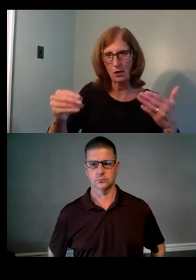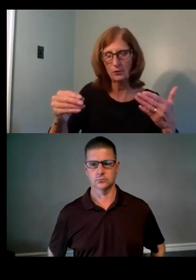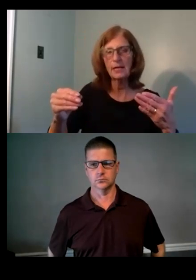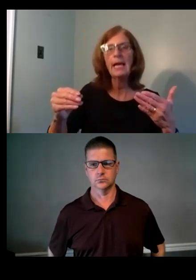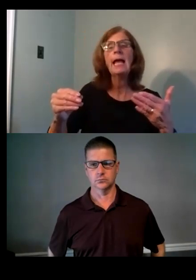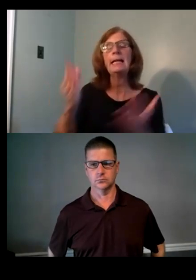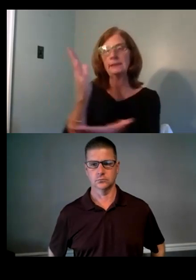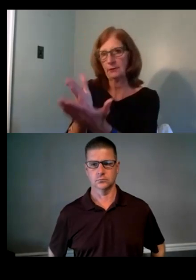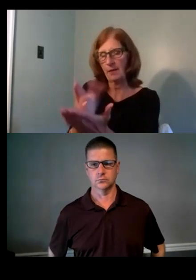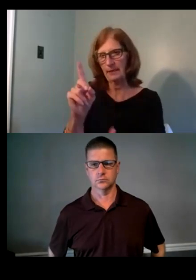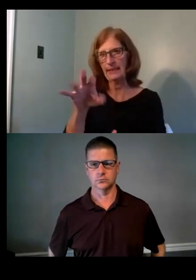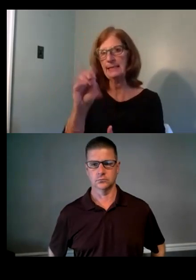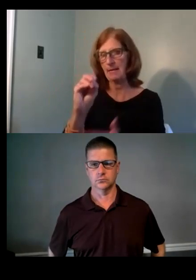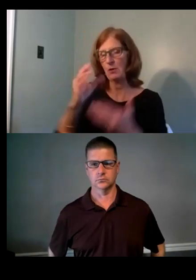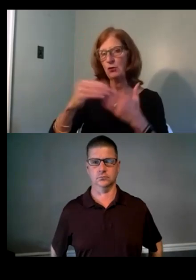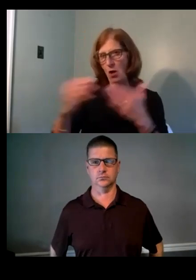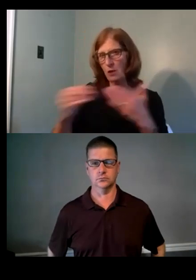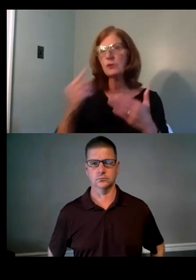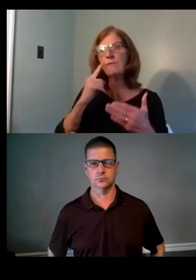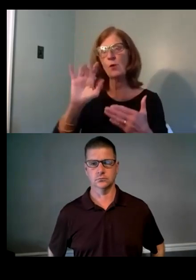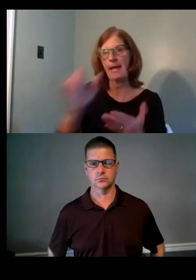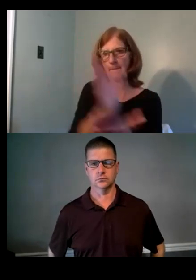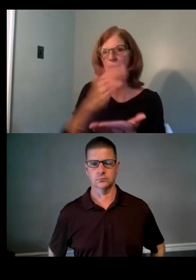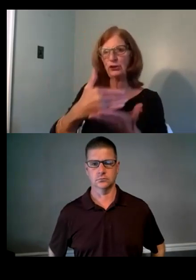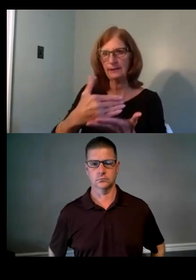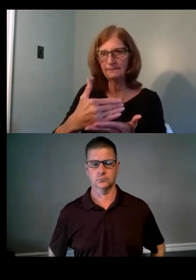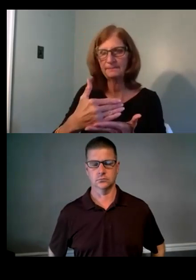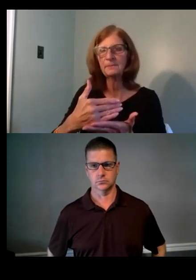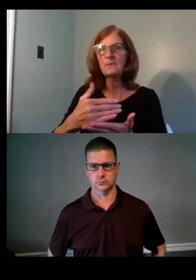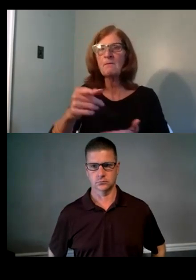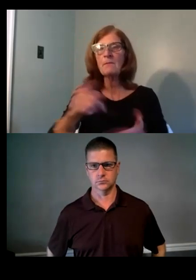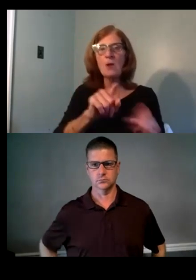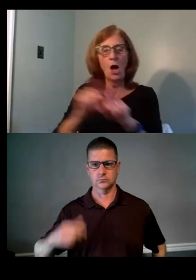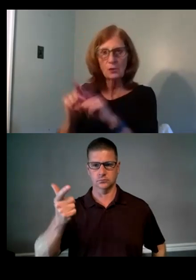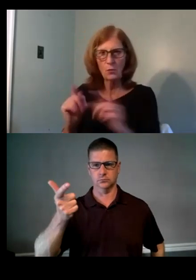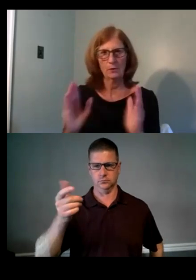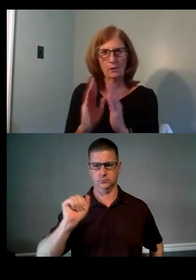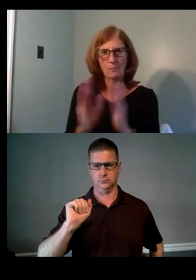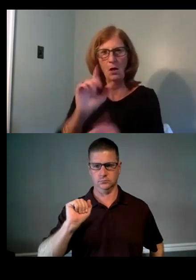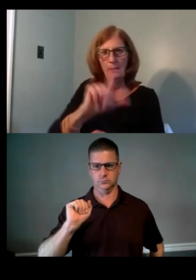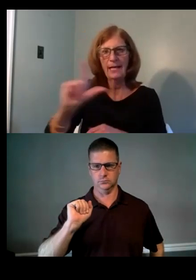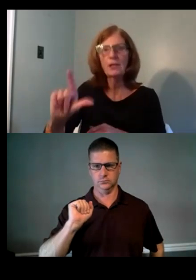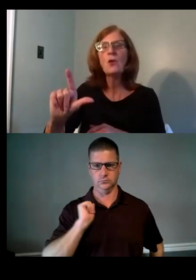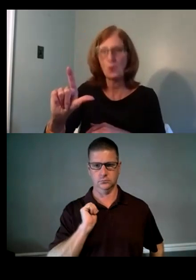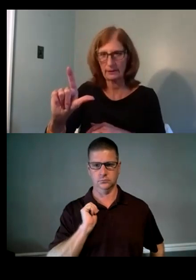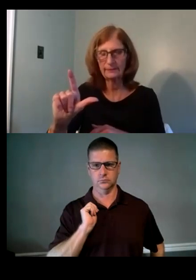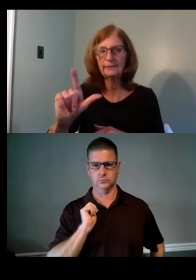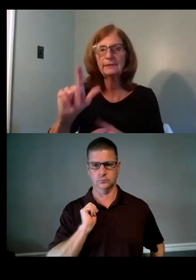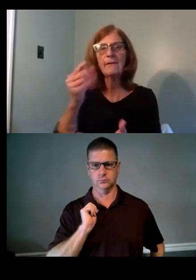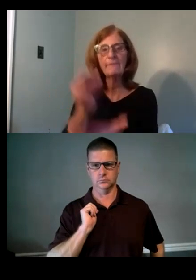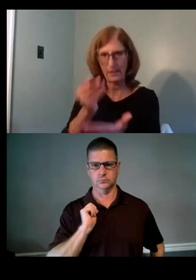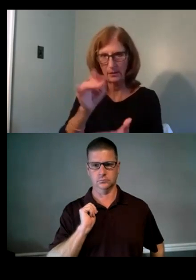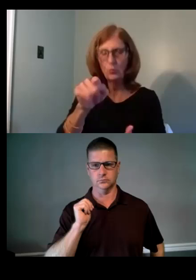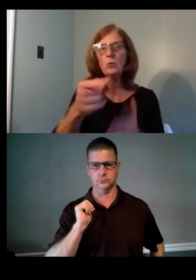demo dollars in the 2022 allocation. Additionally, the small landlord fund is a new program that we're rolling